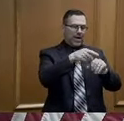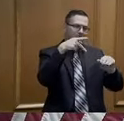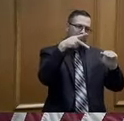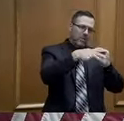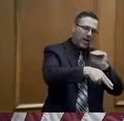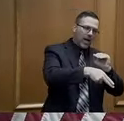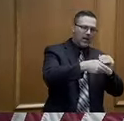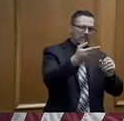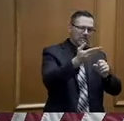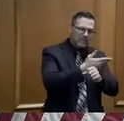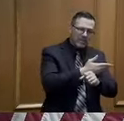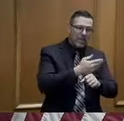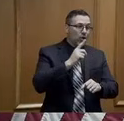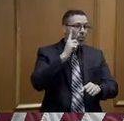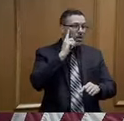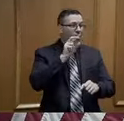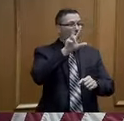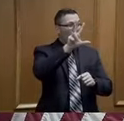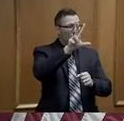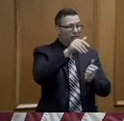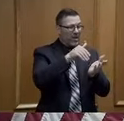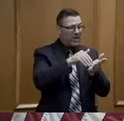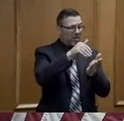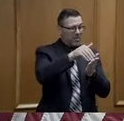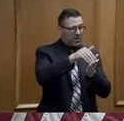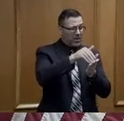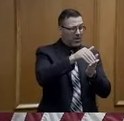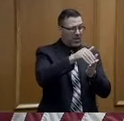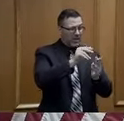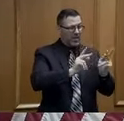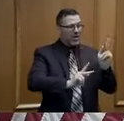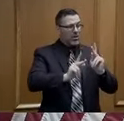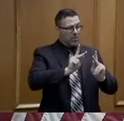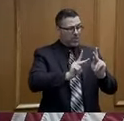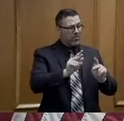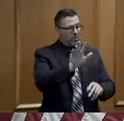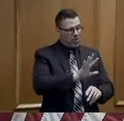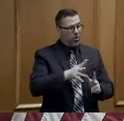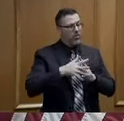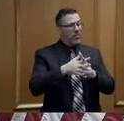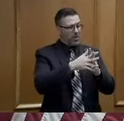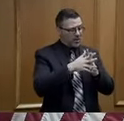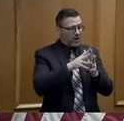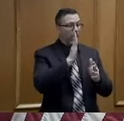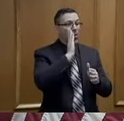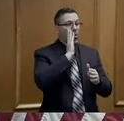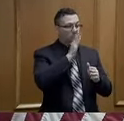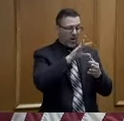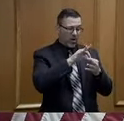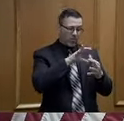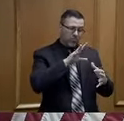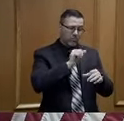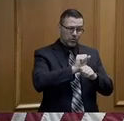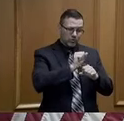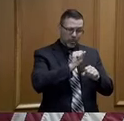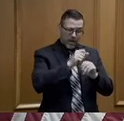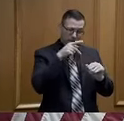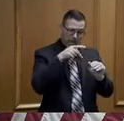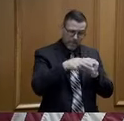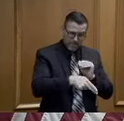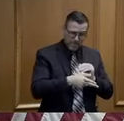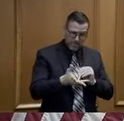3 million nationwide forecasting? Or forecasting? I've actually